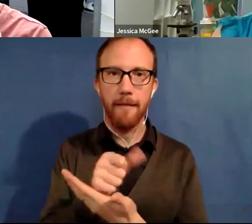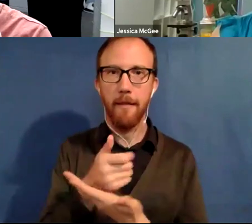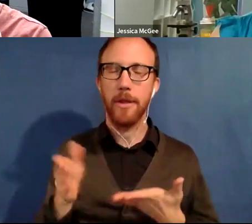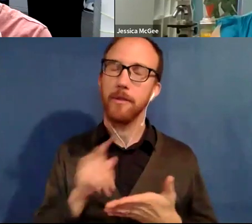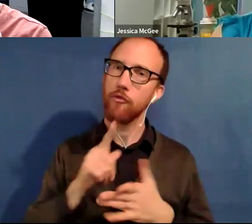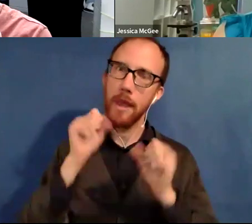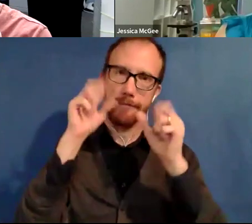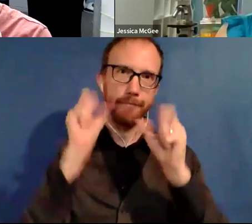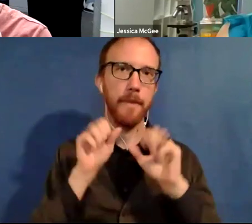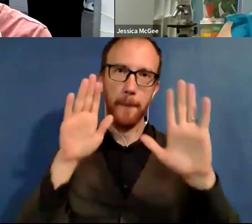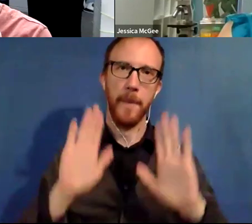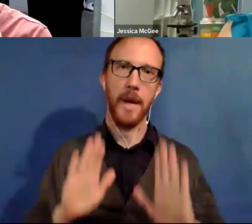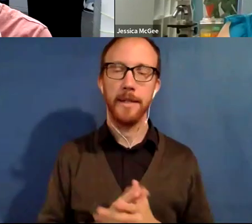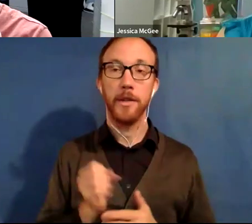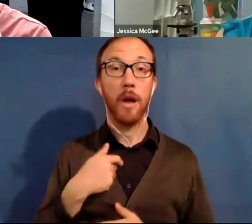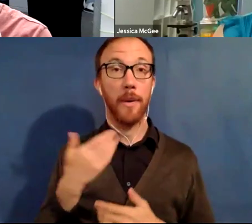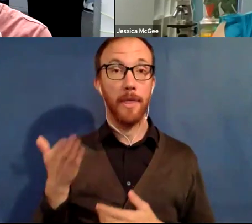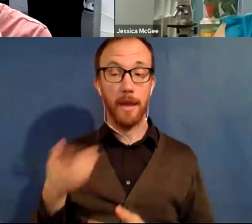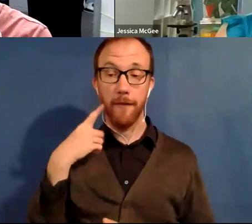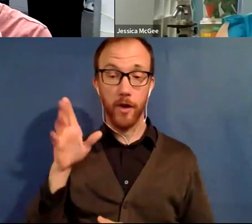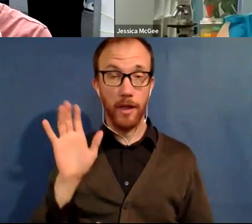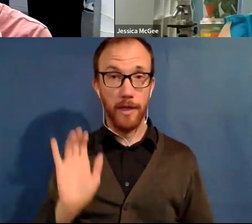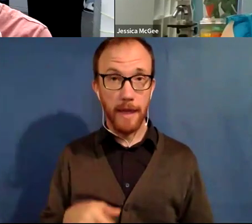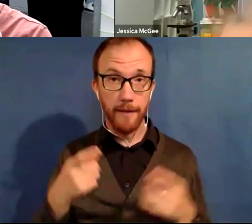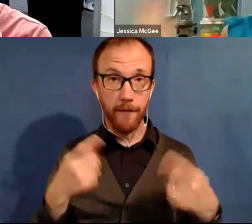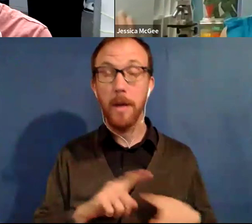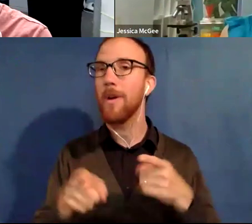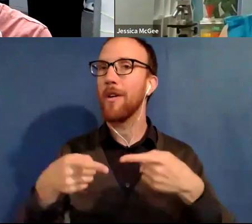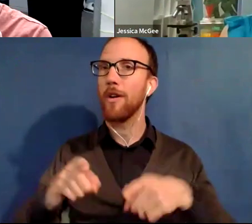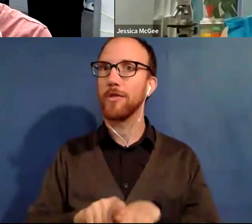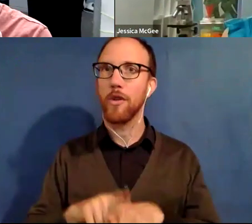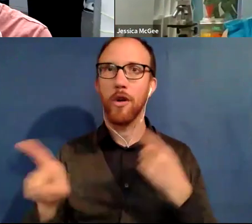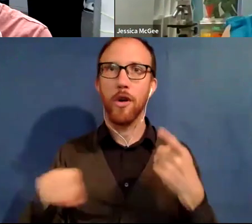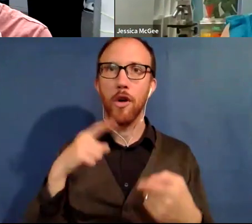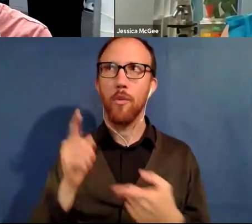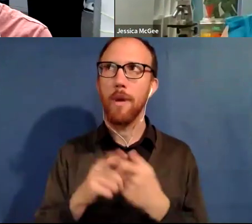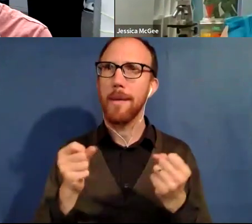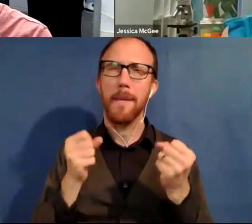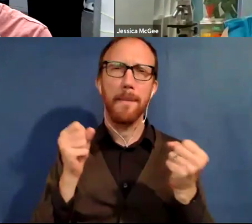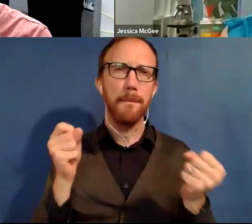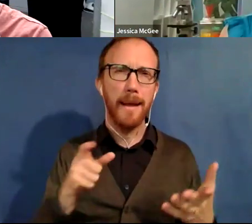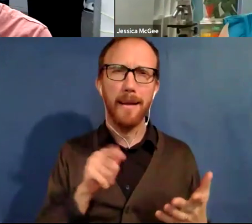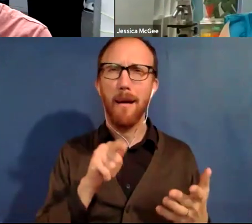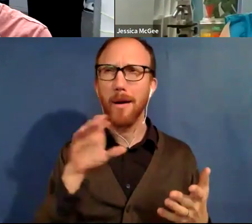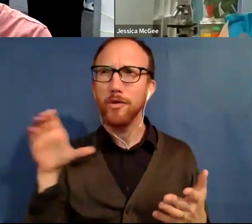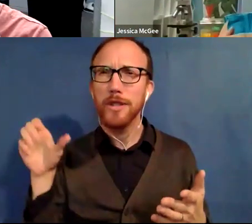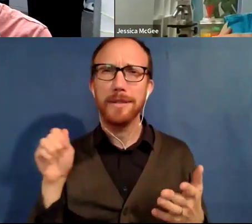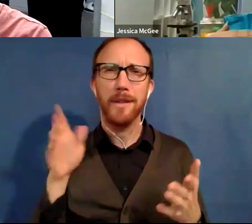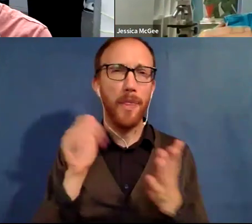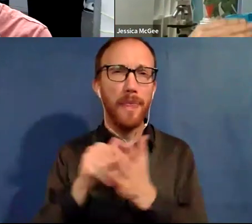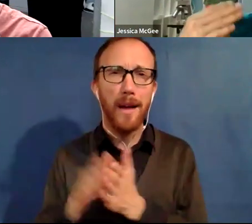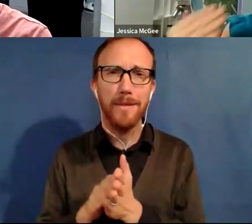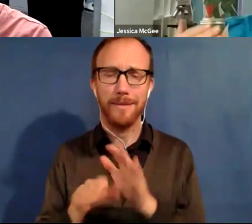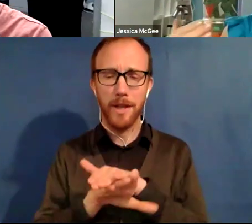so I was there for the nesting event, but I was also there for the birth of hundreds of sea turtles, thousands of sea turtles and